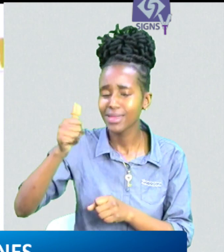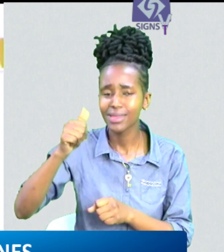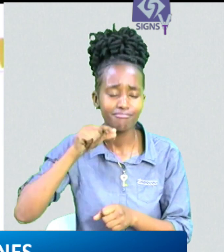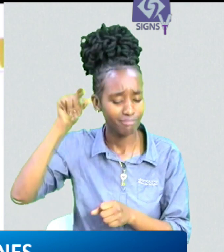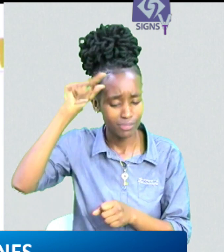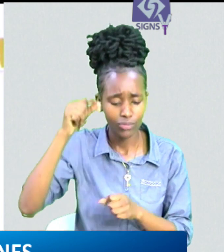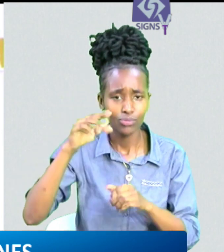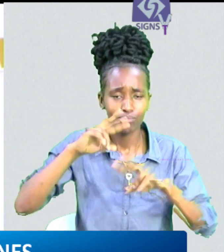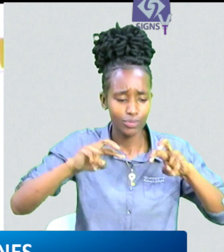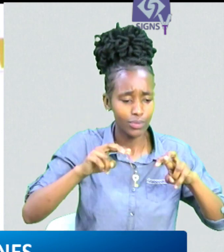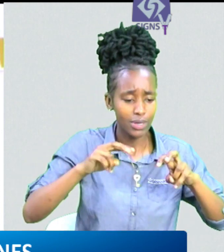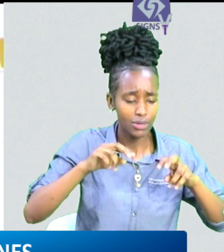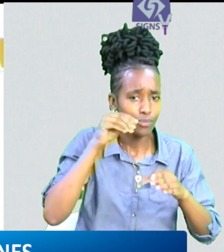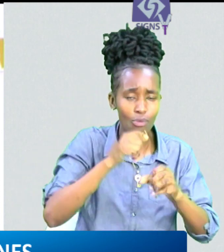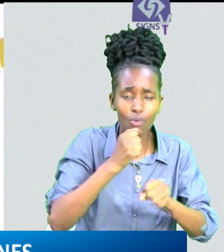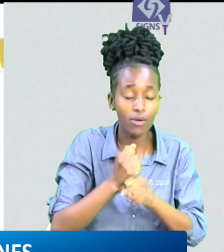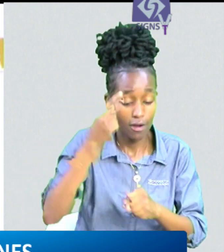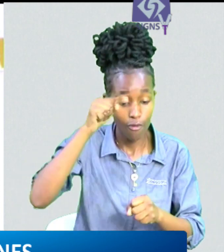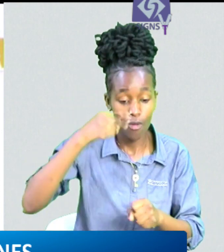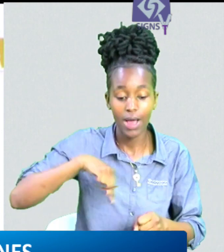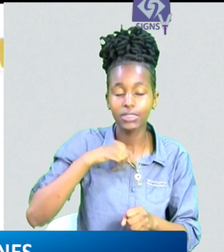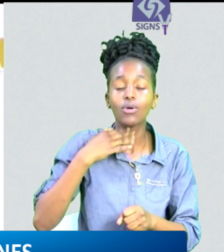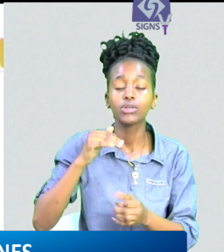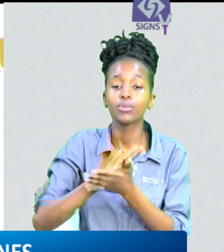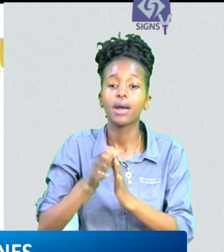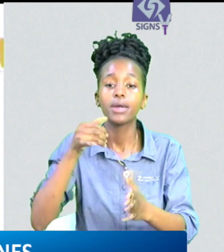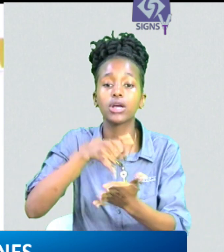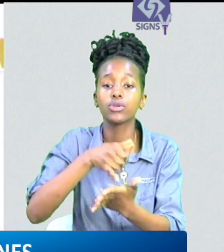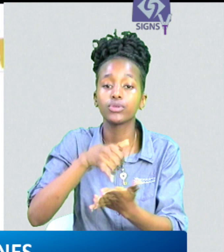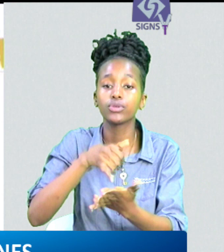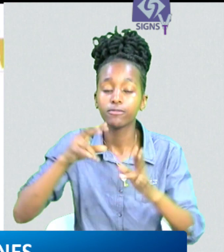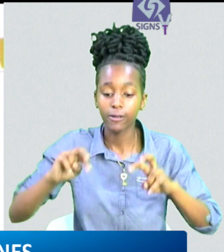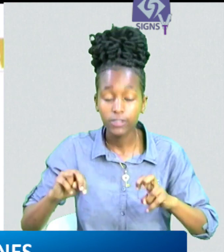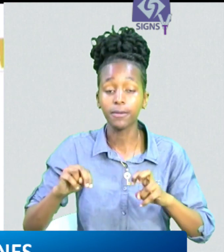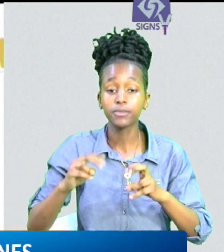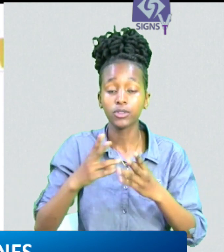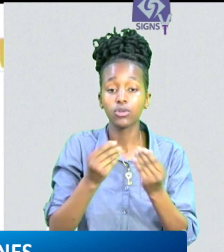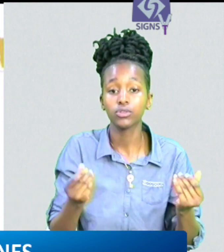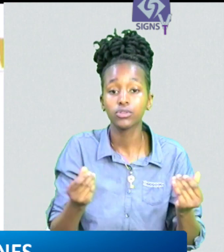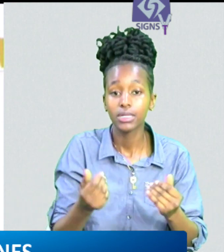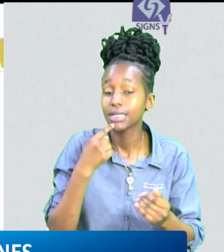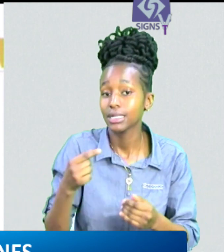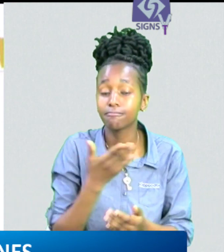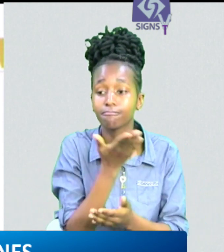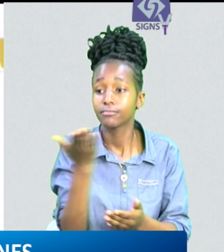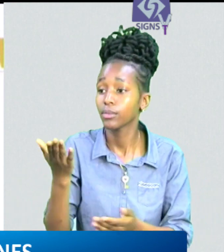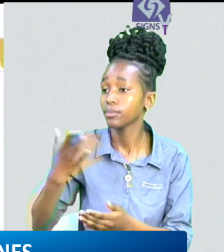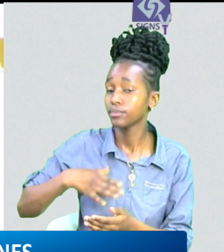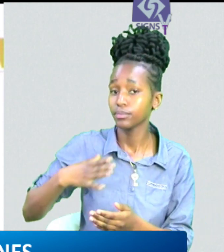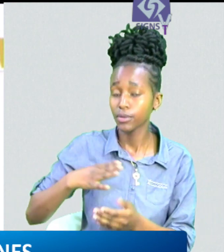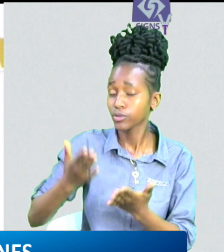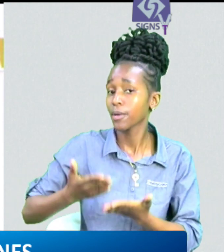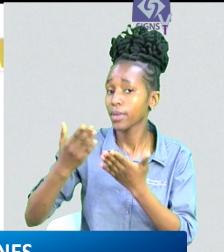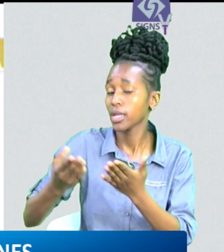we want to be included in finding solutions my fellow children and i propose